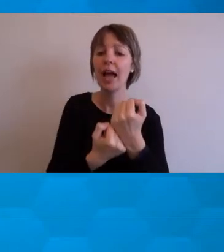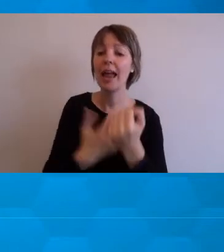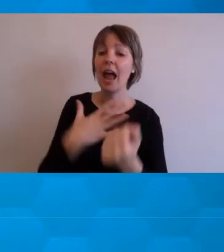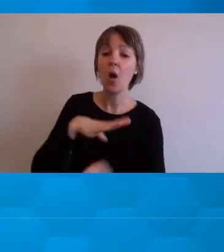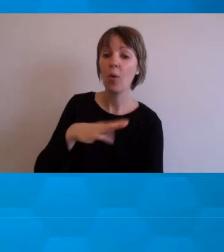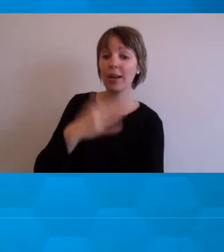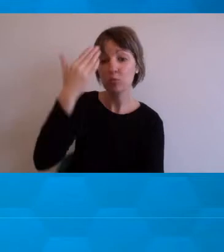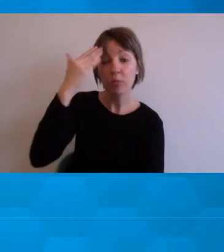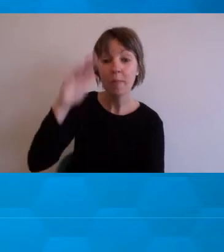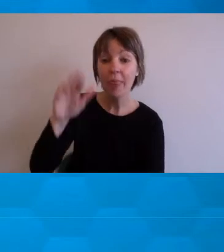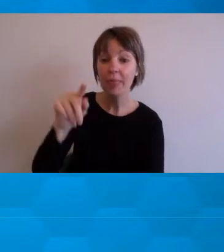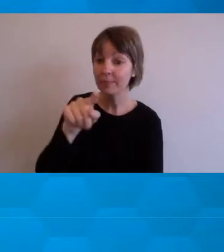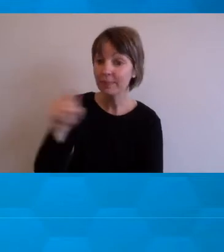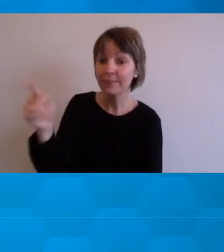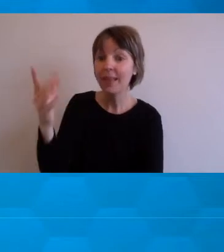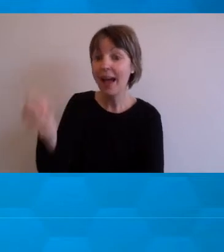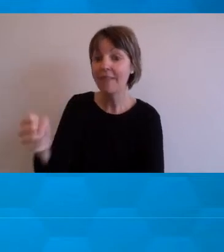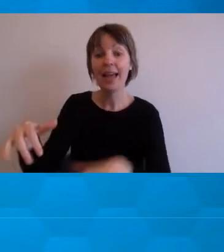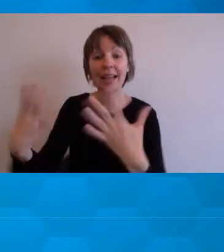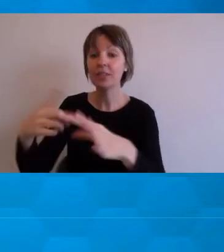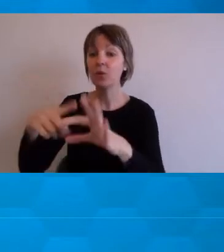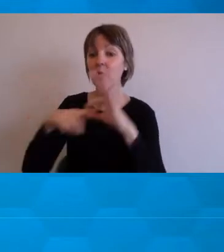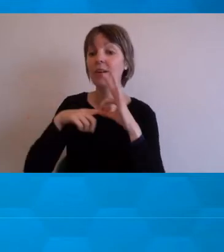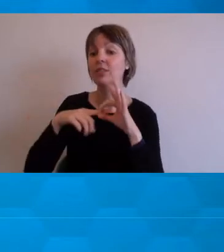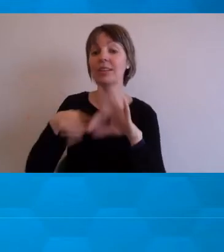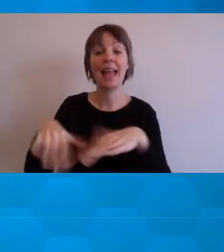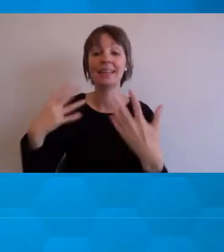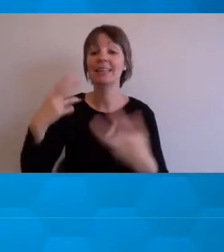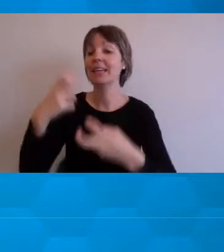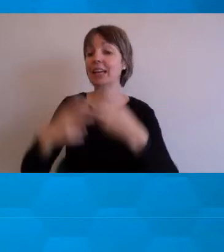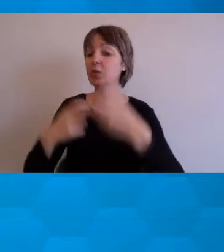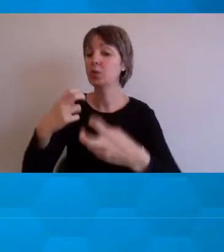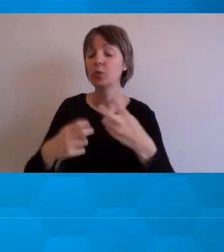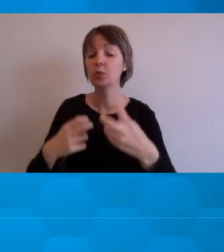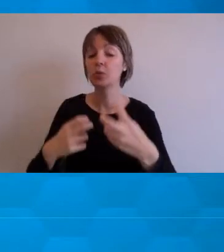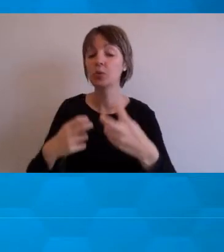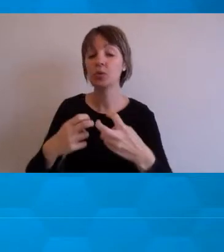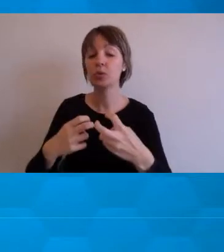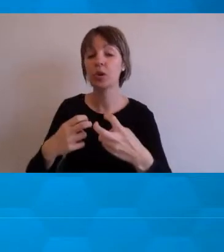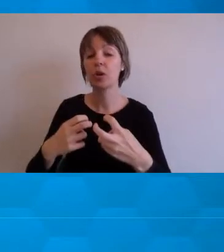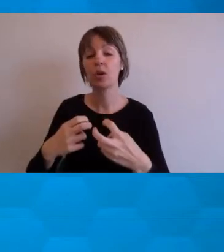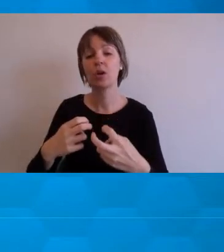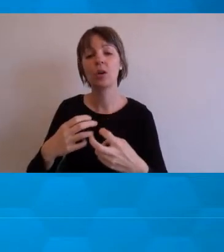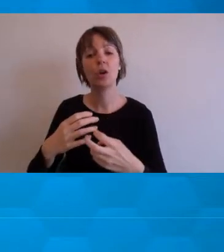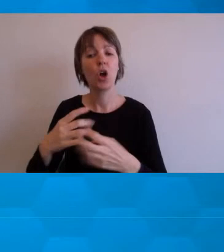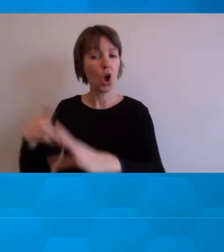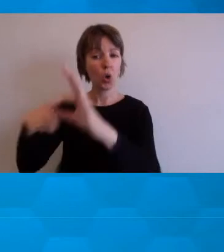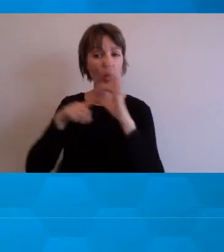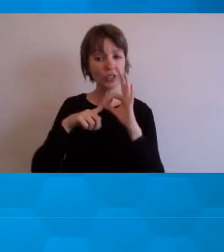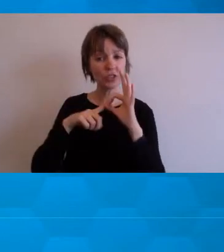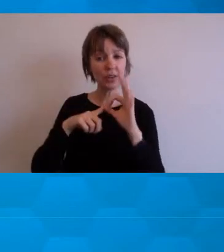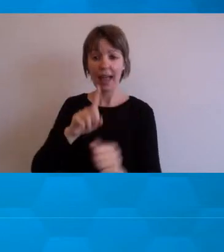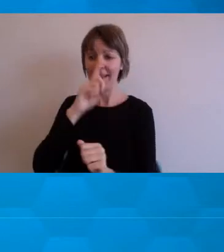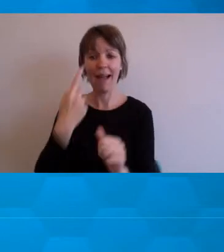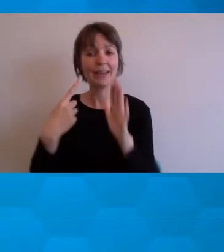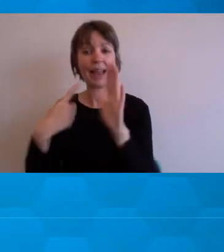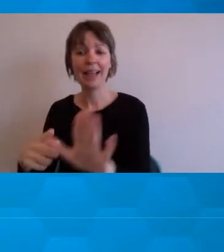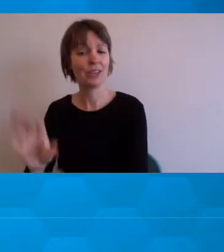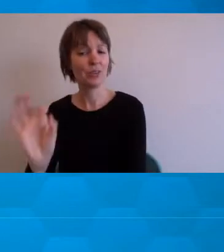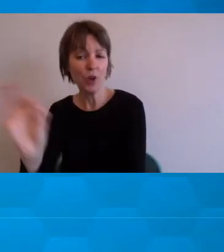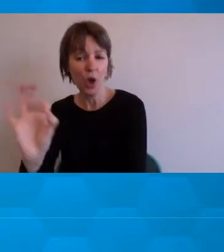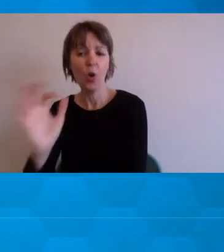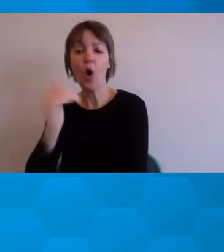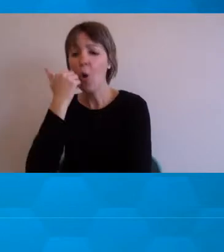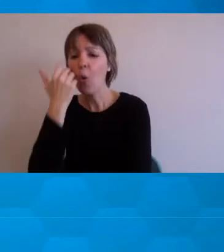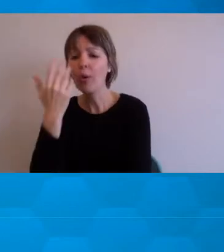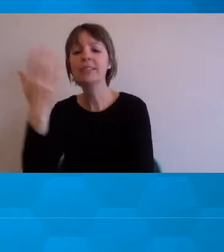with this, or if you have any questions, and there's no such thing as a question that can't be answered. There's always a solution